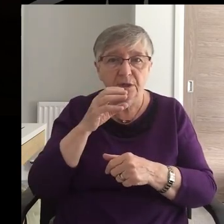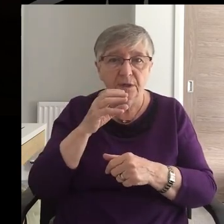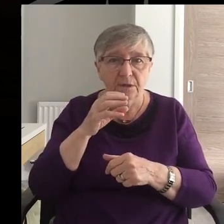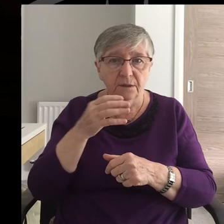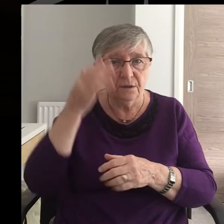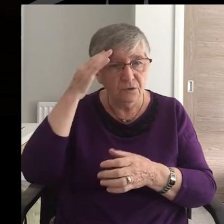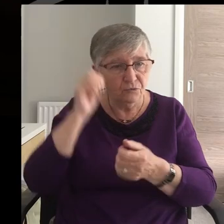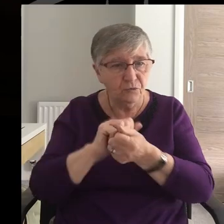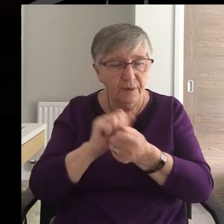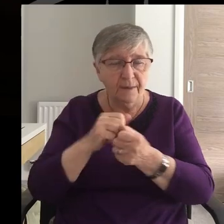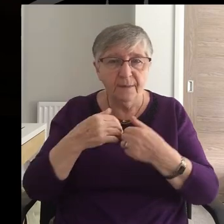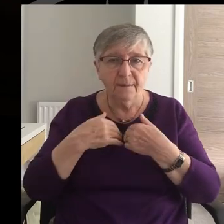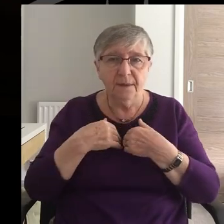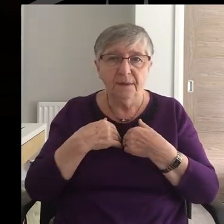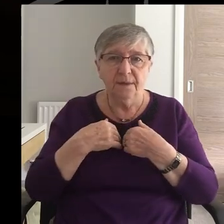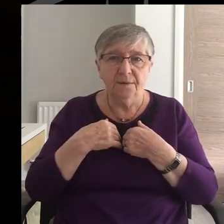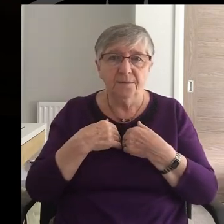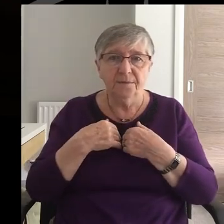remembrance Of me